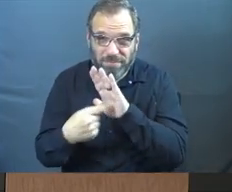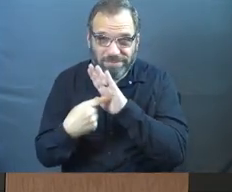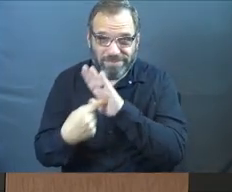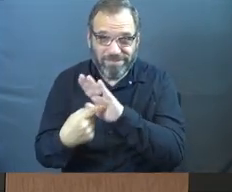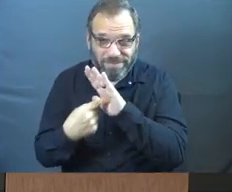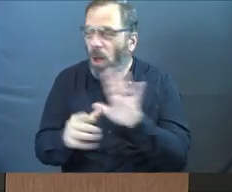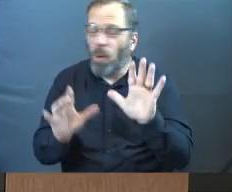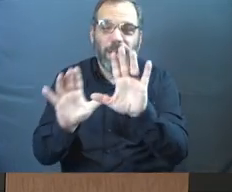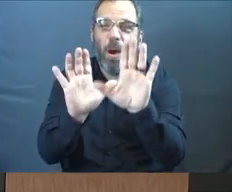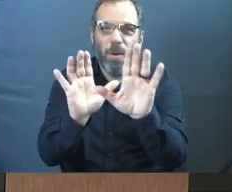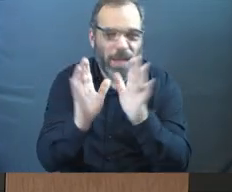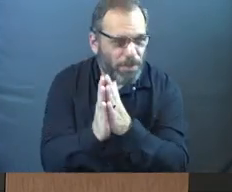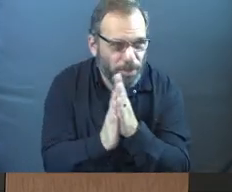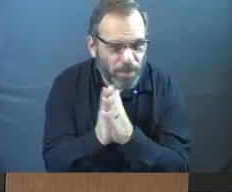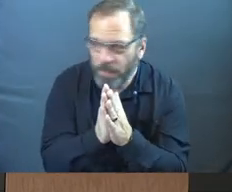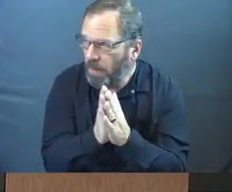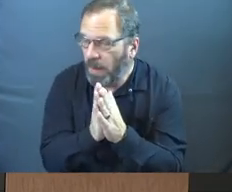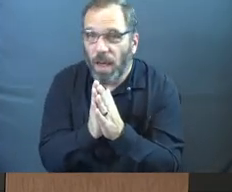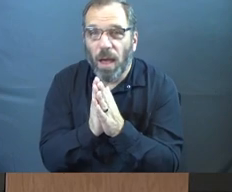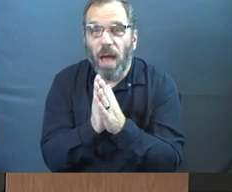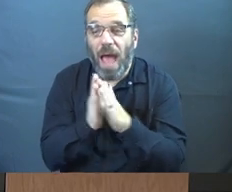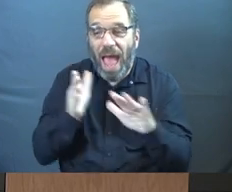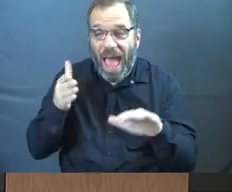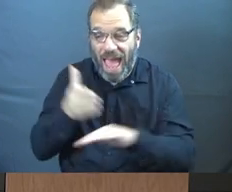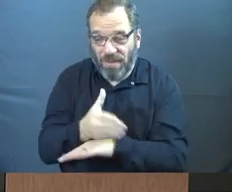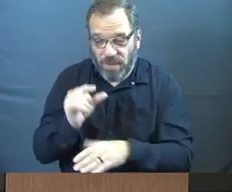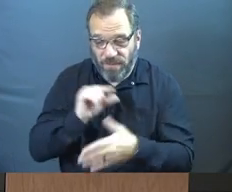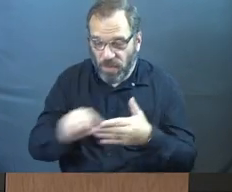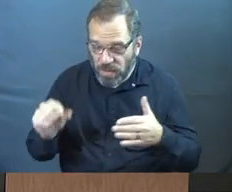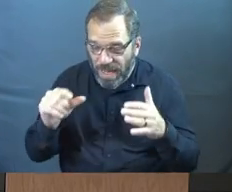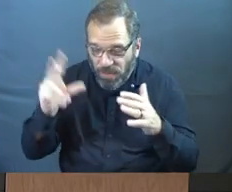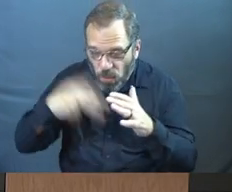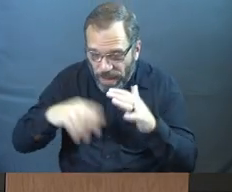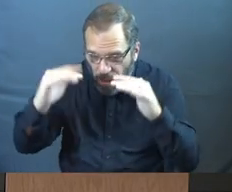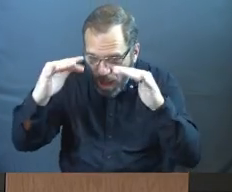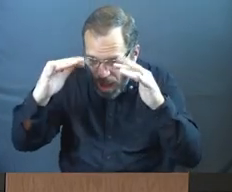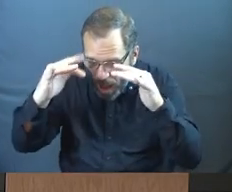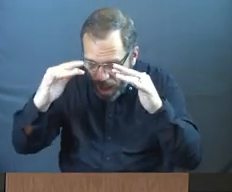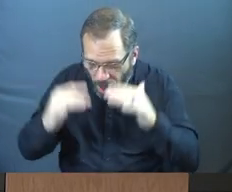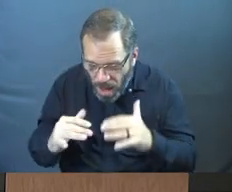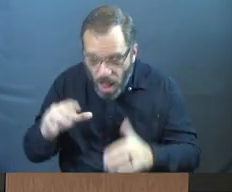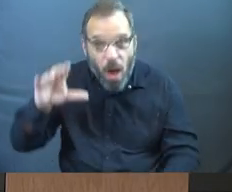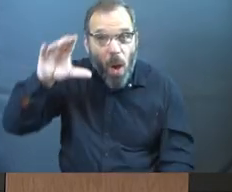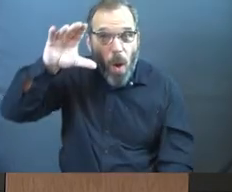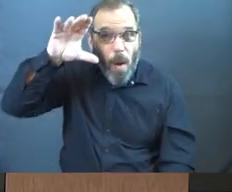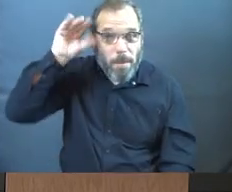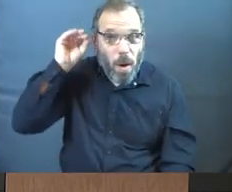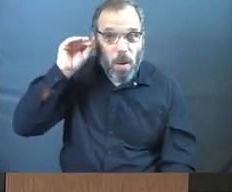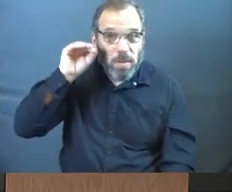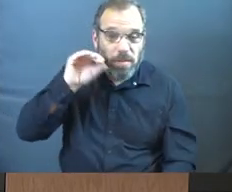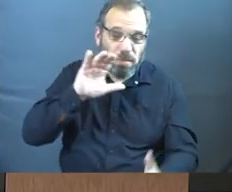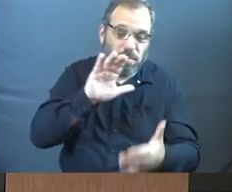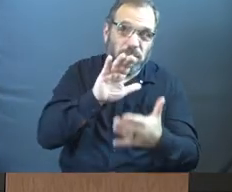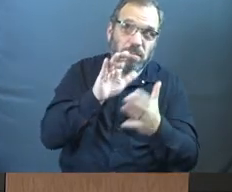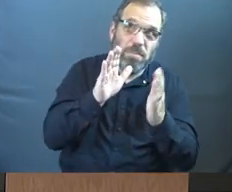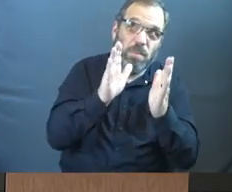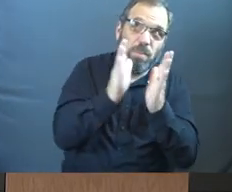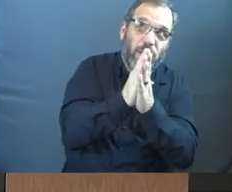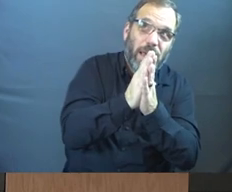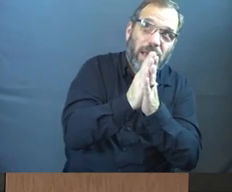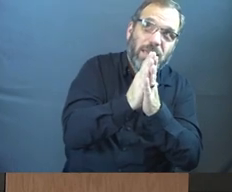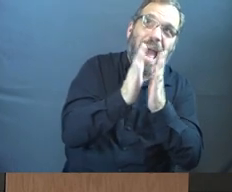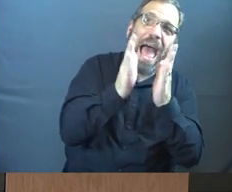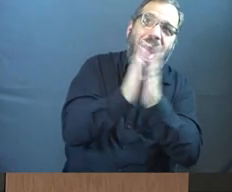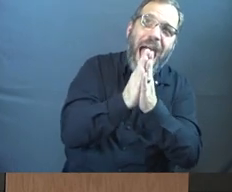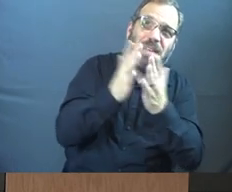I'll say this to you real quickly too. Right after this verse, if you continue to read, Moses prays to God and he asks for